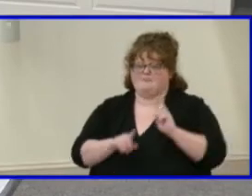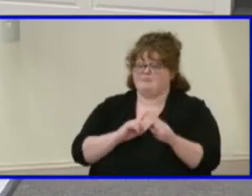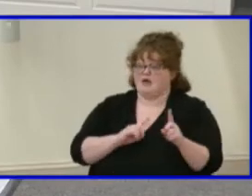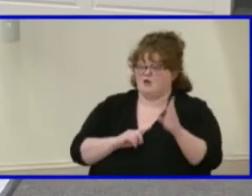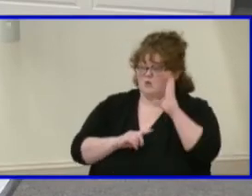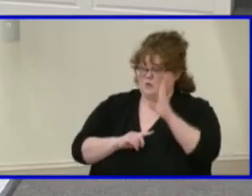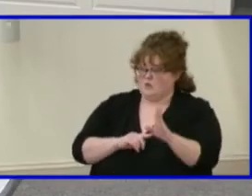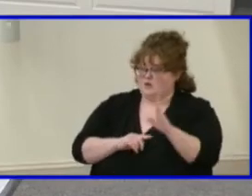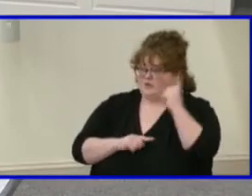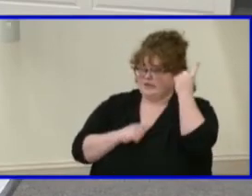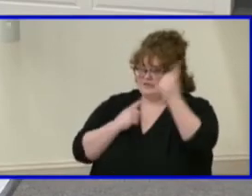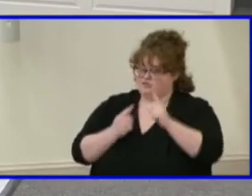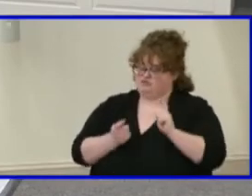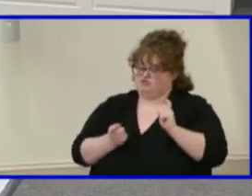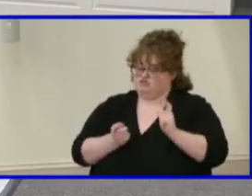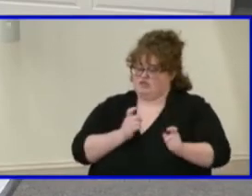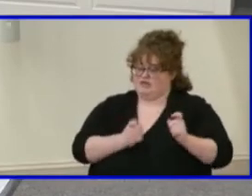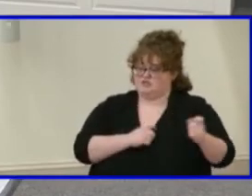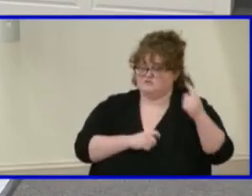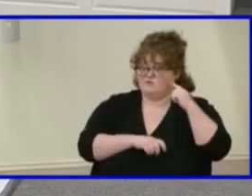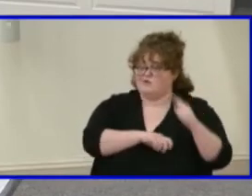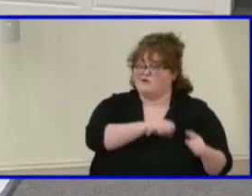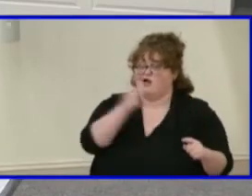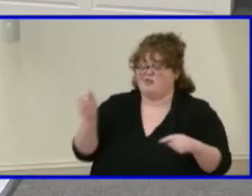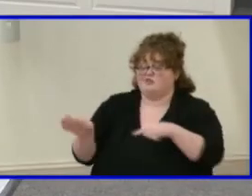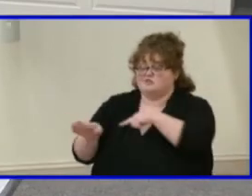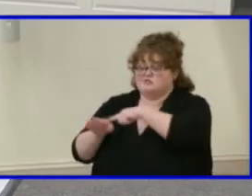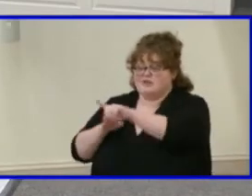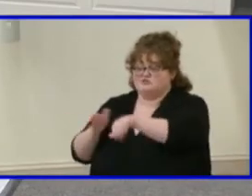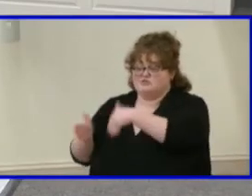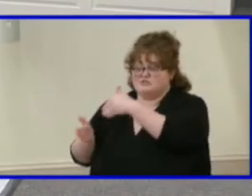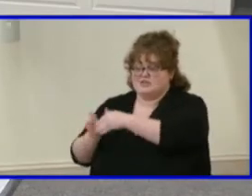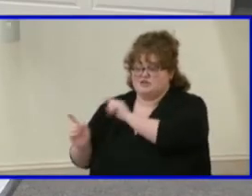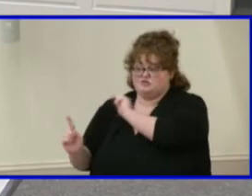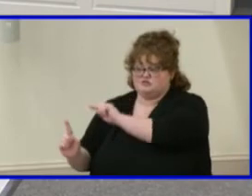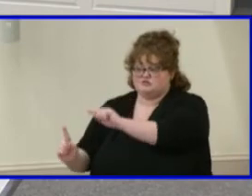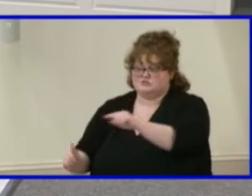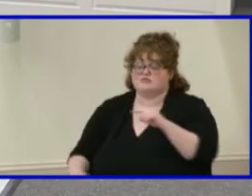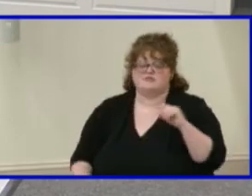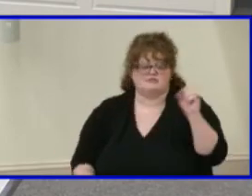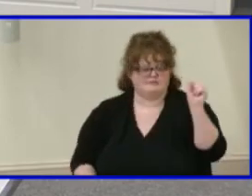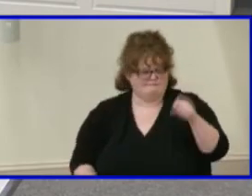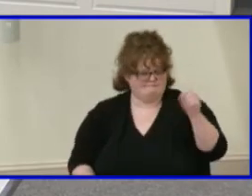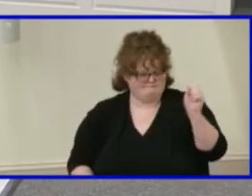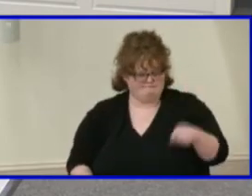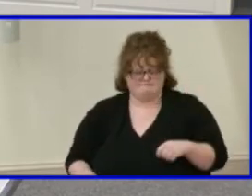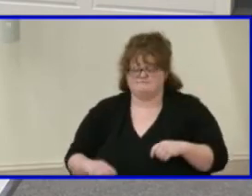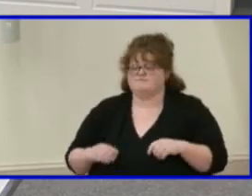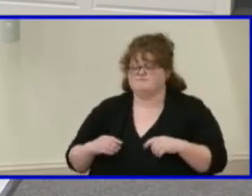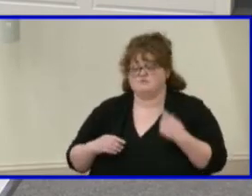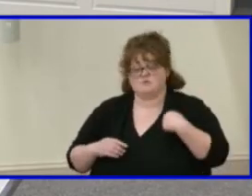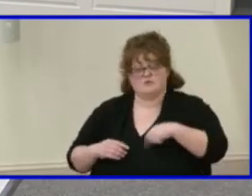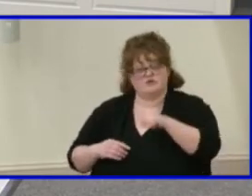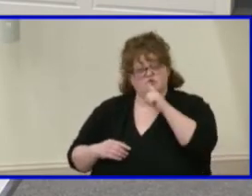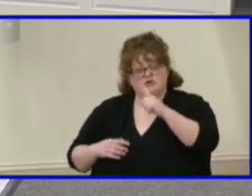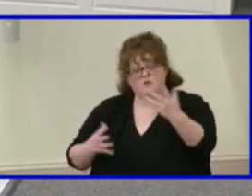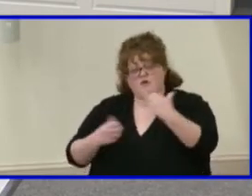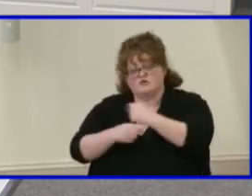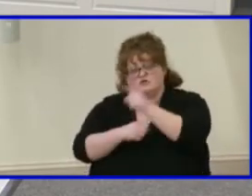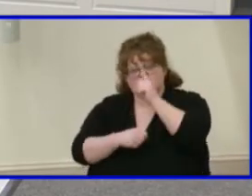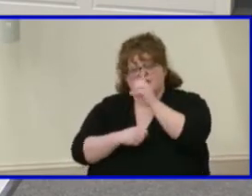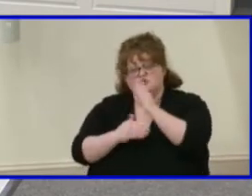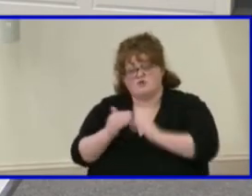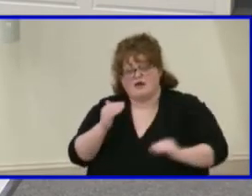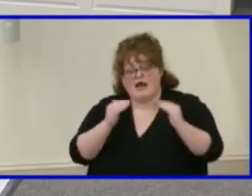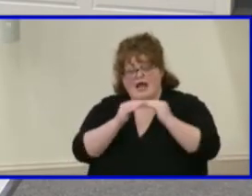similar changes? Yes. As Mrs. Kinsella point out, I think pointed out the theme of equity and opportunities woven through a number of our strategic